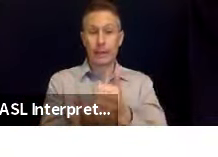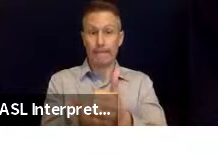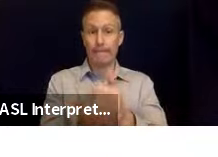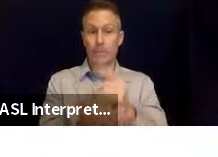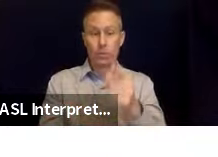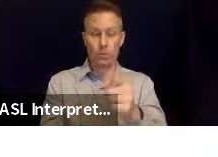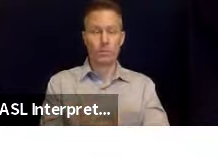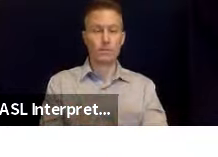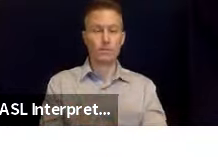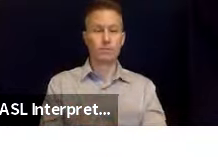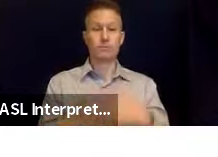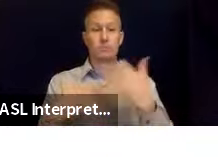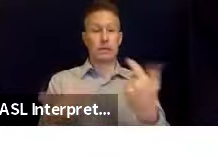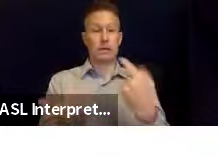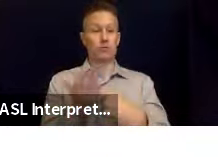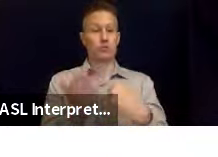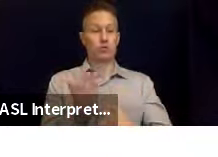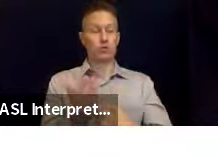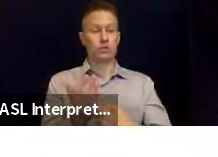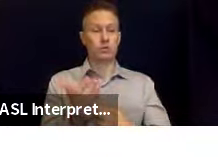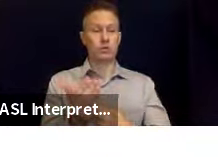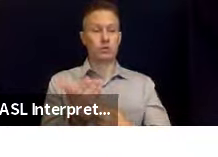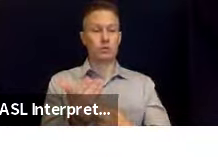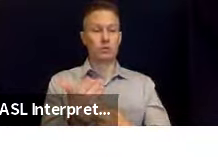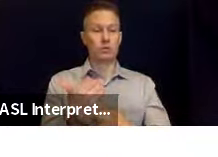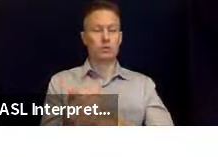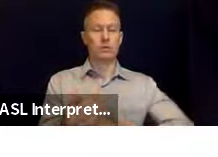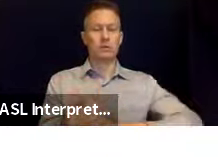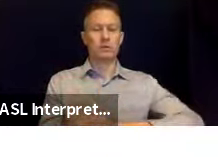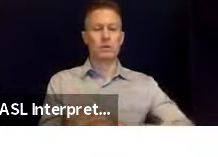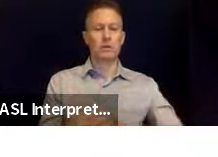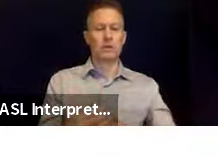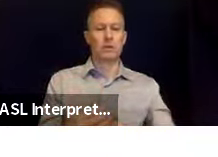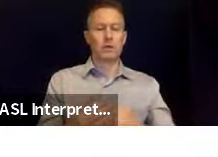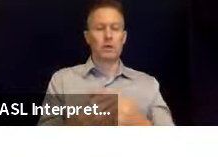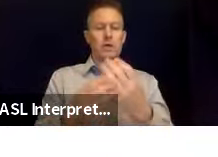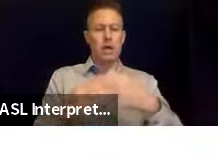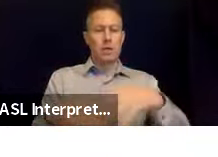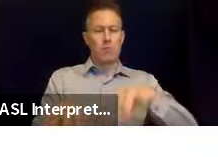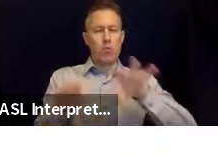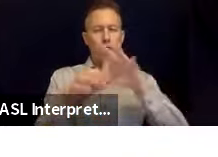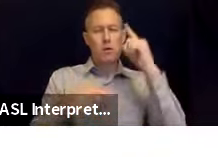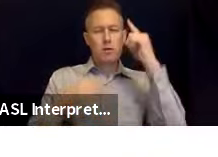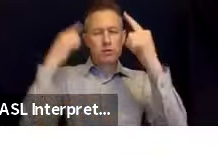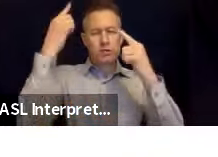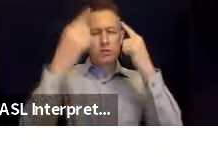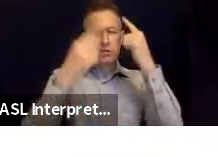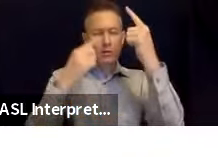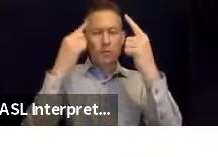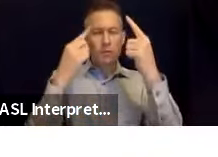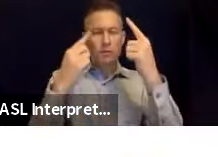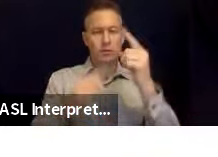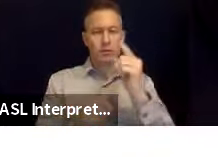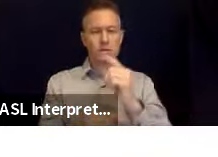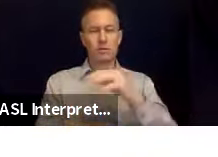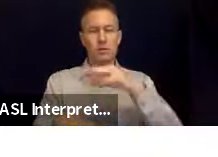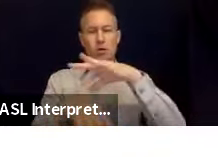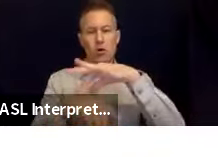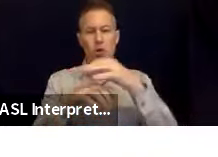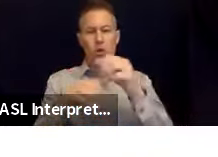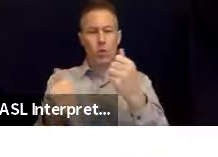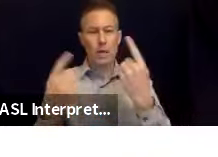is what is so crucial to think about in the minutes and even those immediate hours after an earthquake.